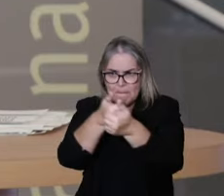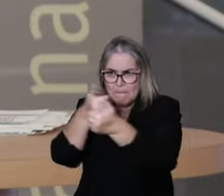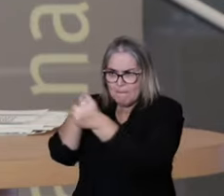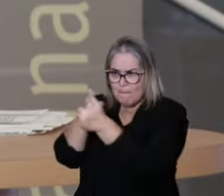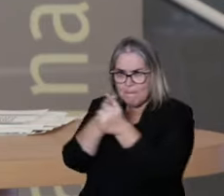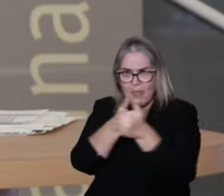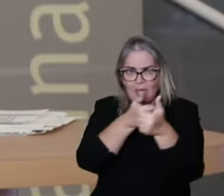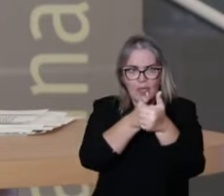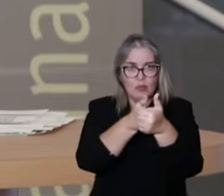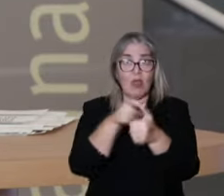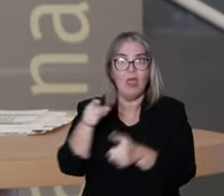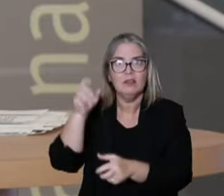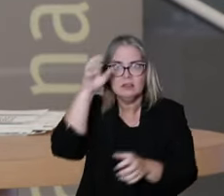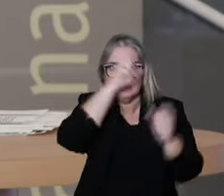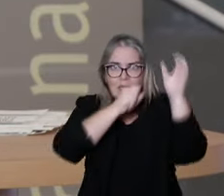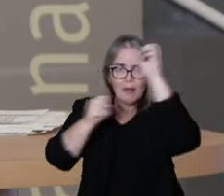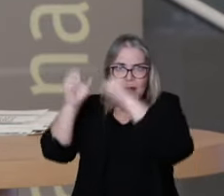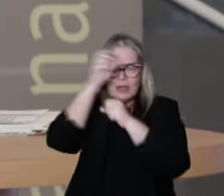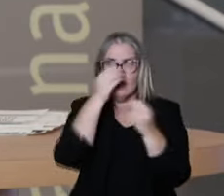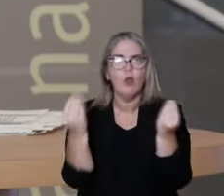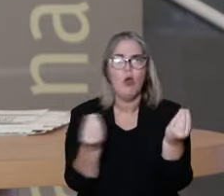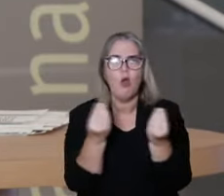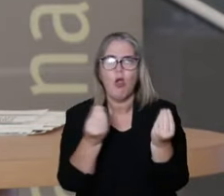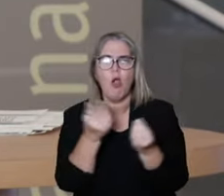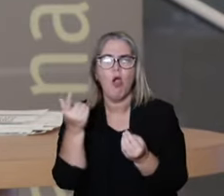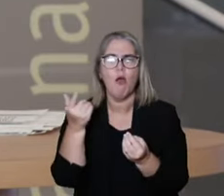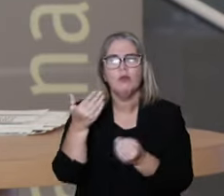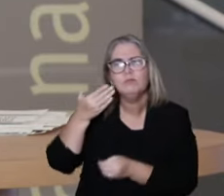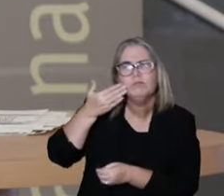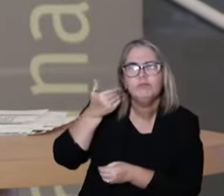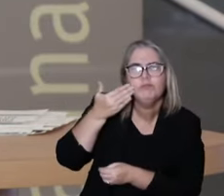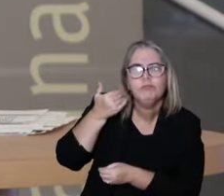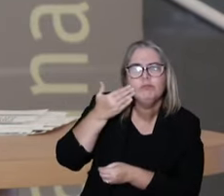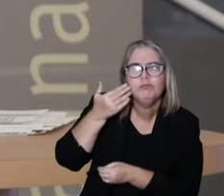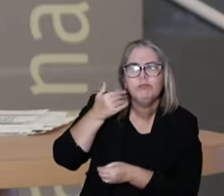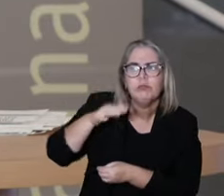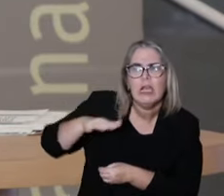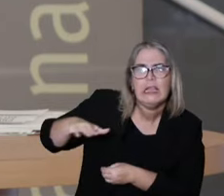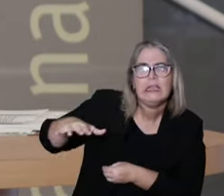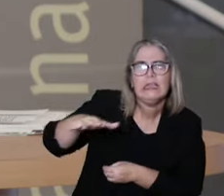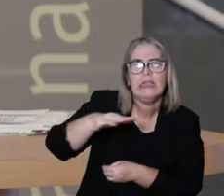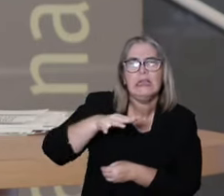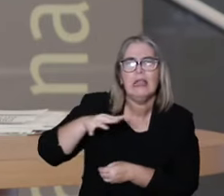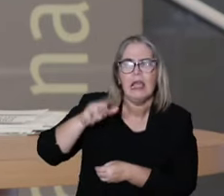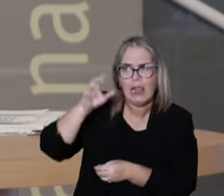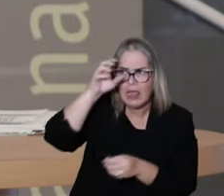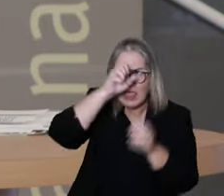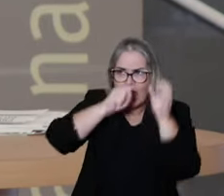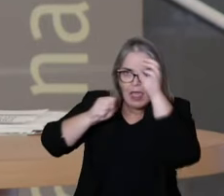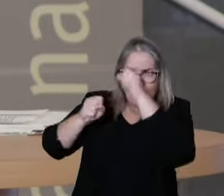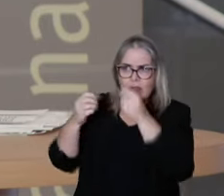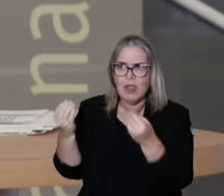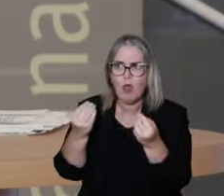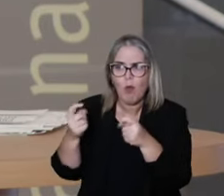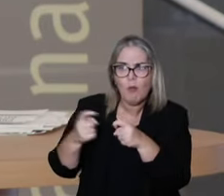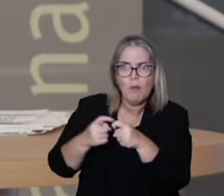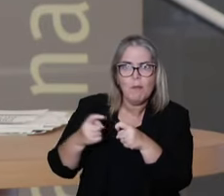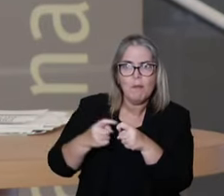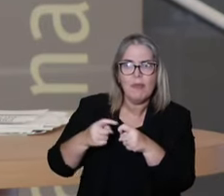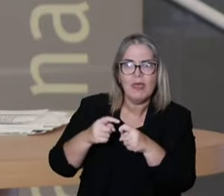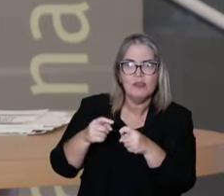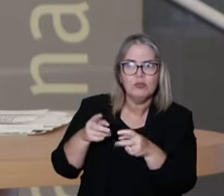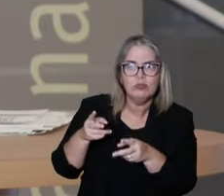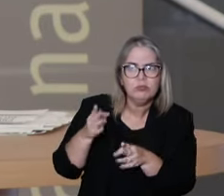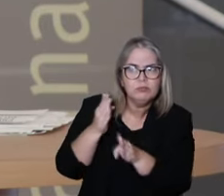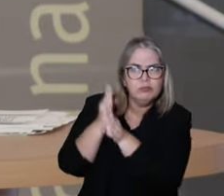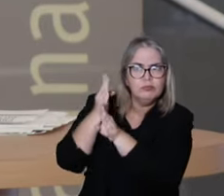Chinese the countries around China, the China are learning and they have built different modules and different